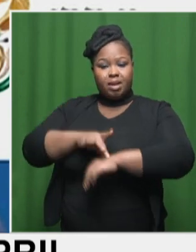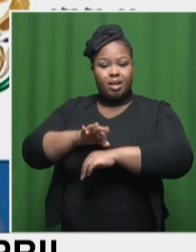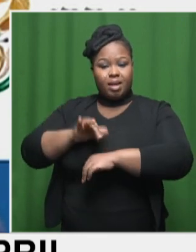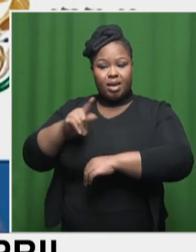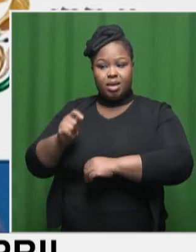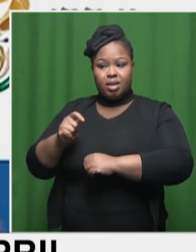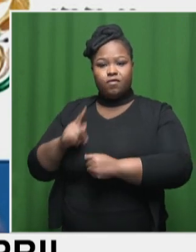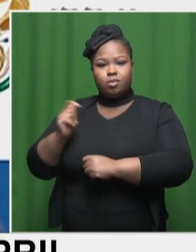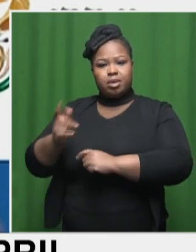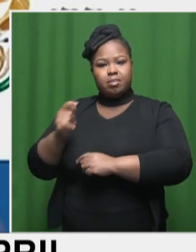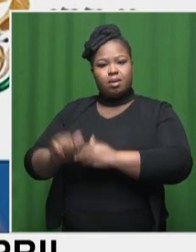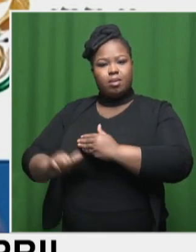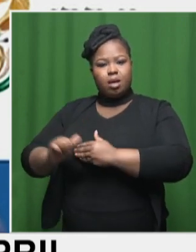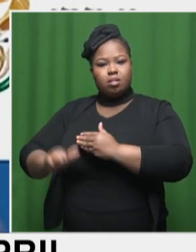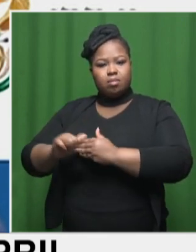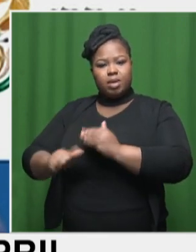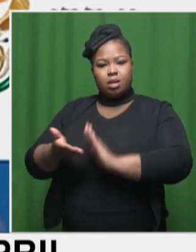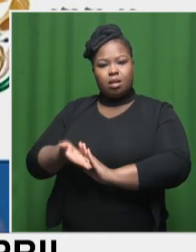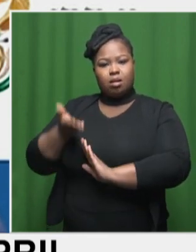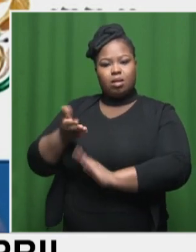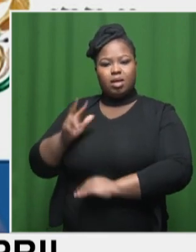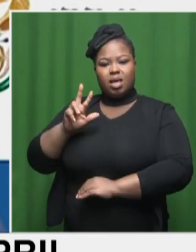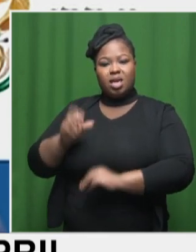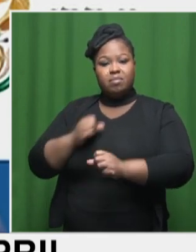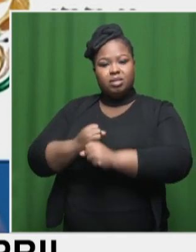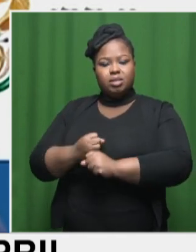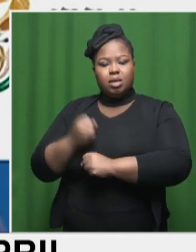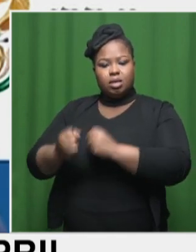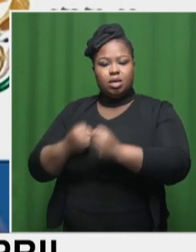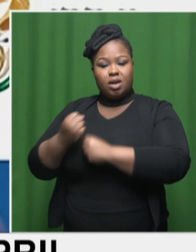Those are running at about 8% year on year.